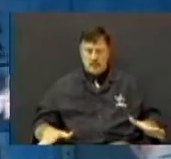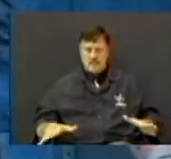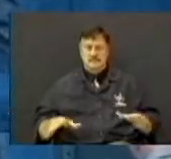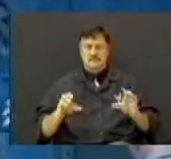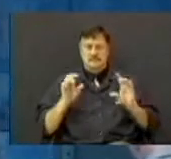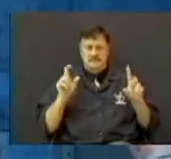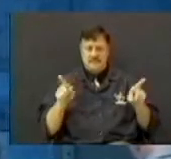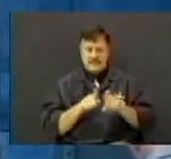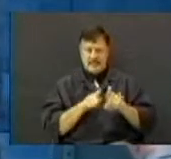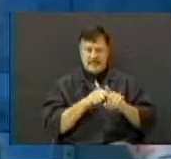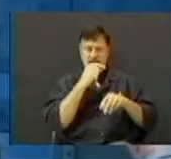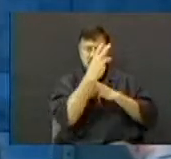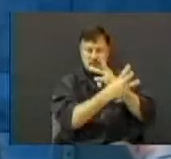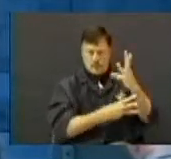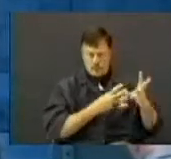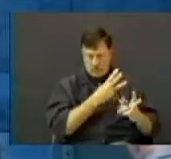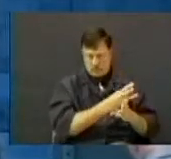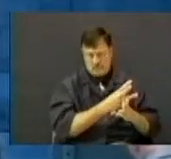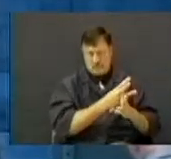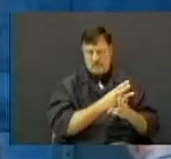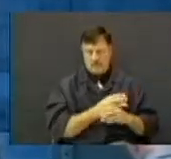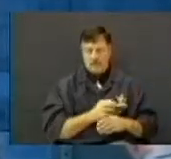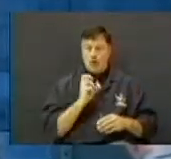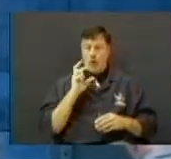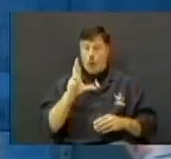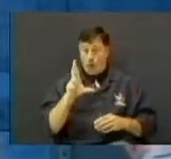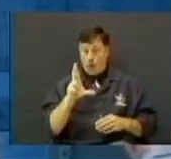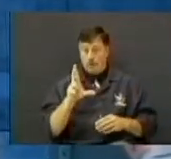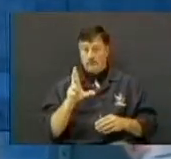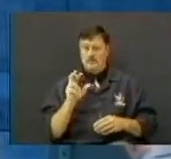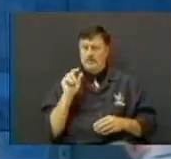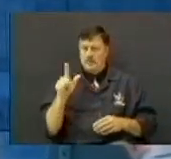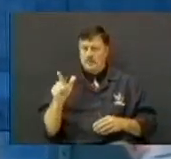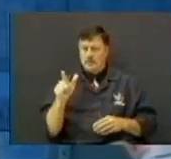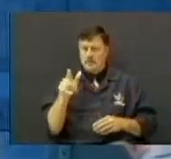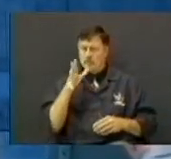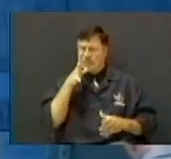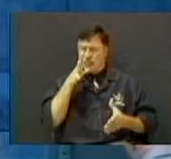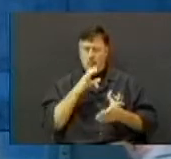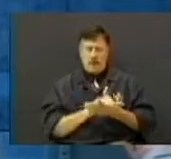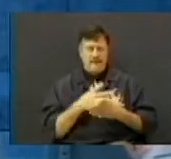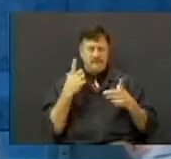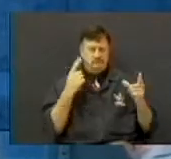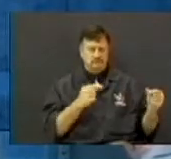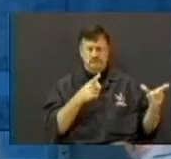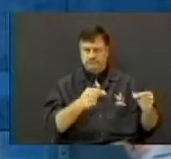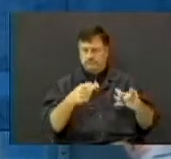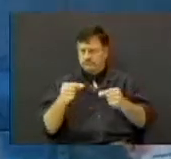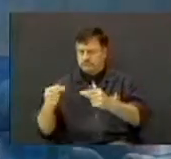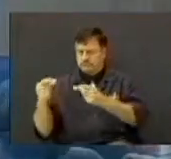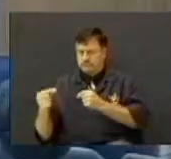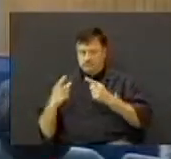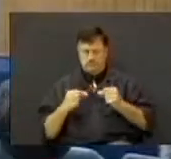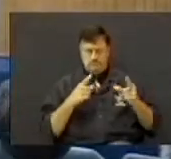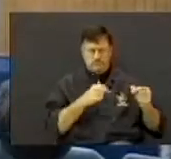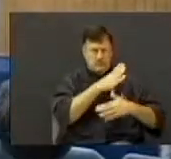Hello. Boy, your wife, she's a motor mouth. Ralph, she's a gossip.